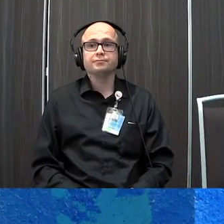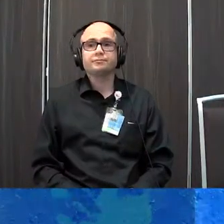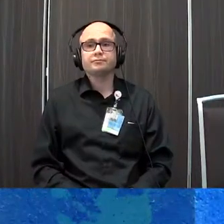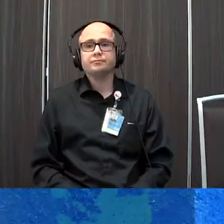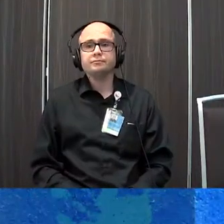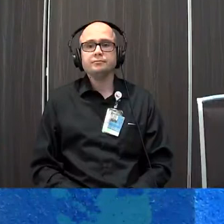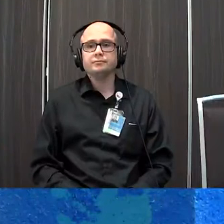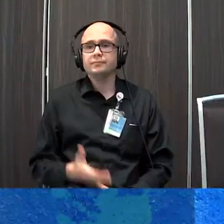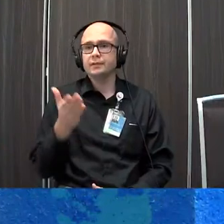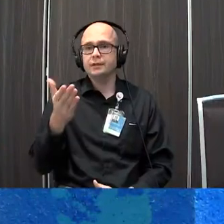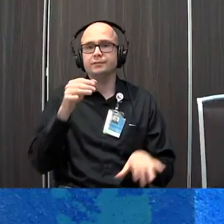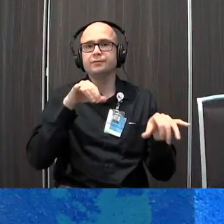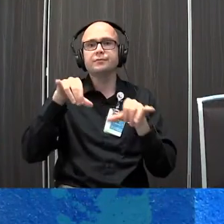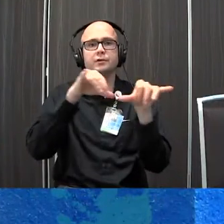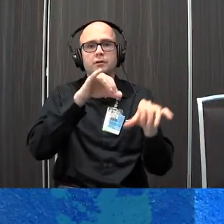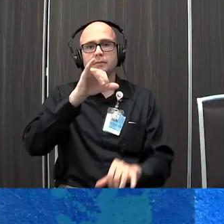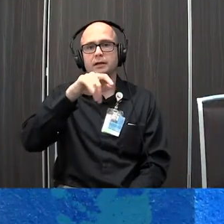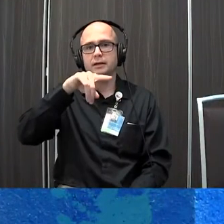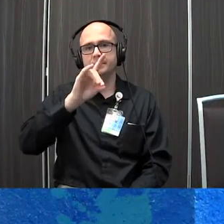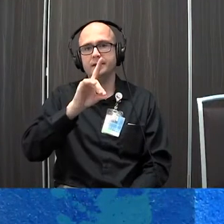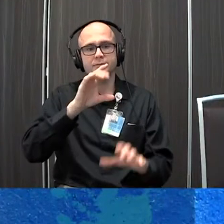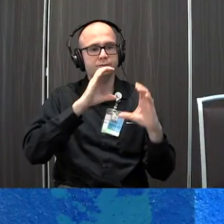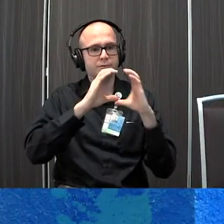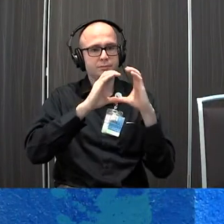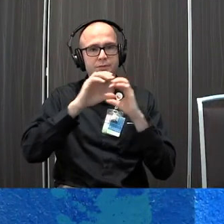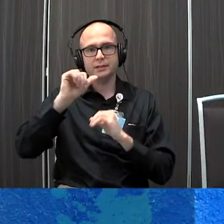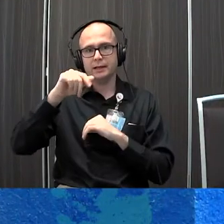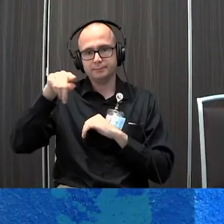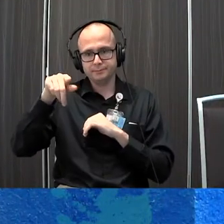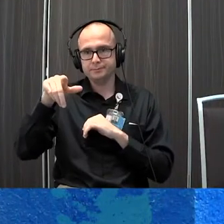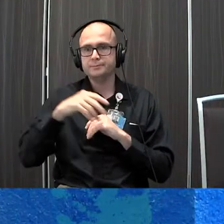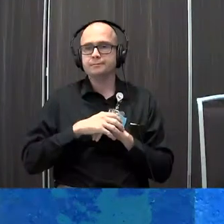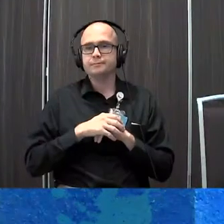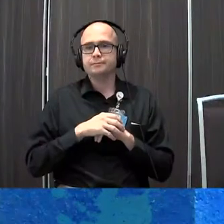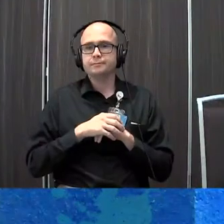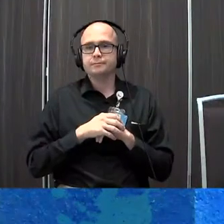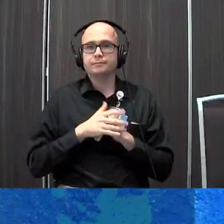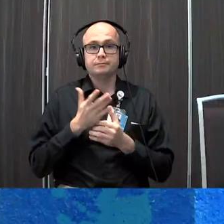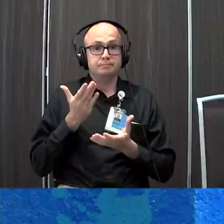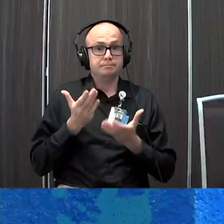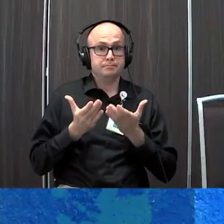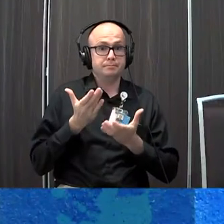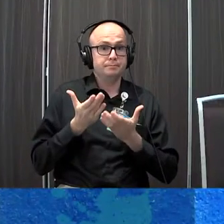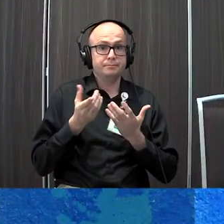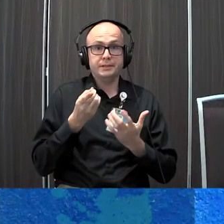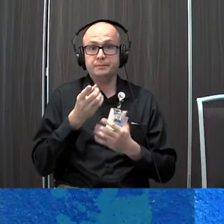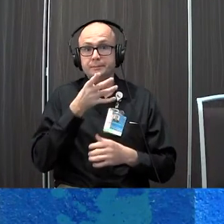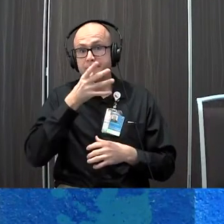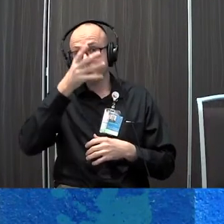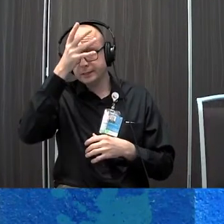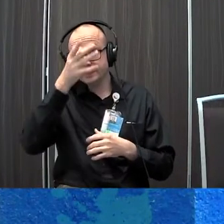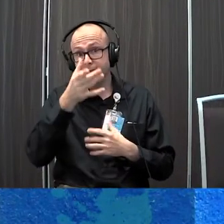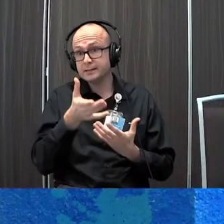here are some common iPad communication apps and you may as parents